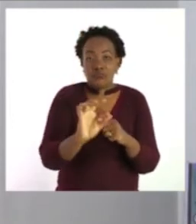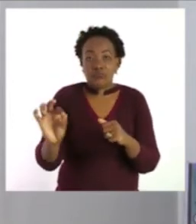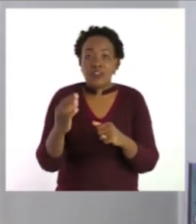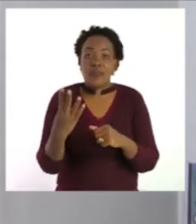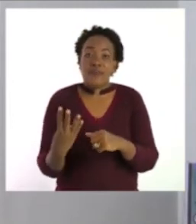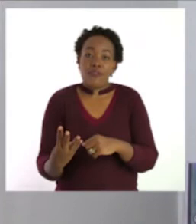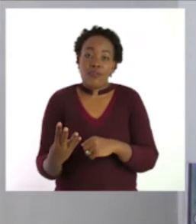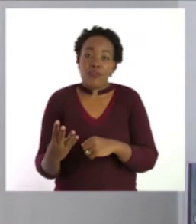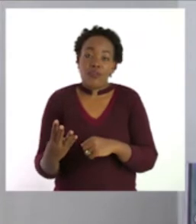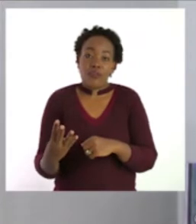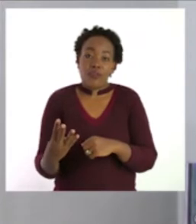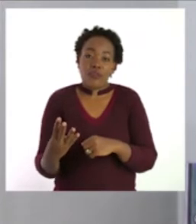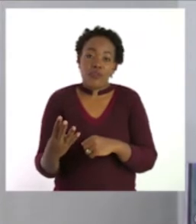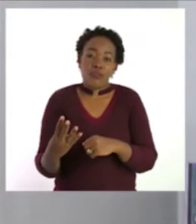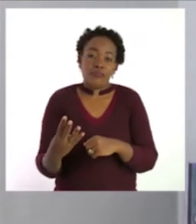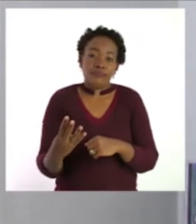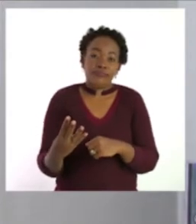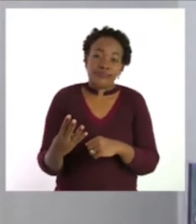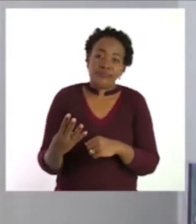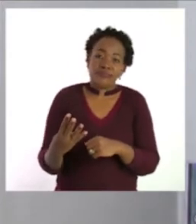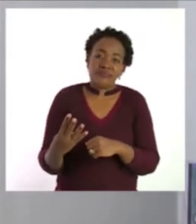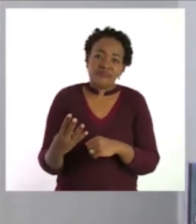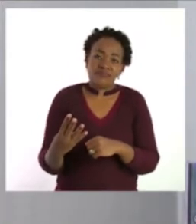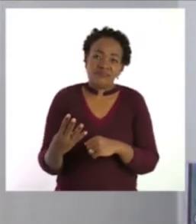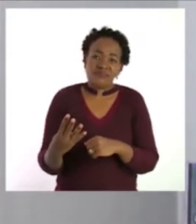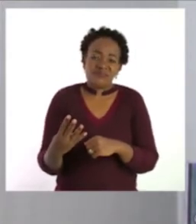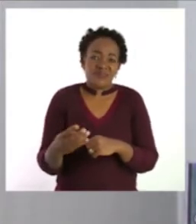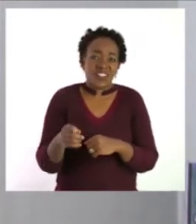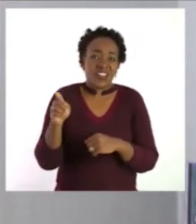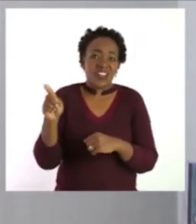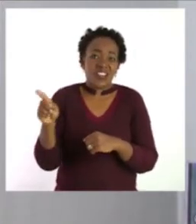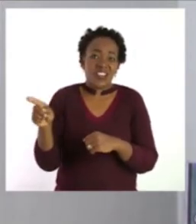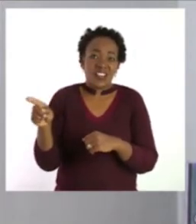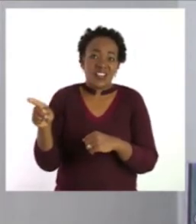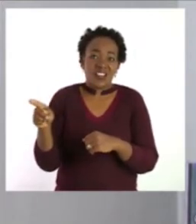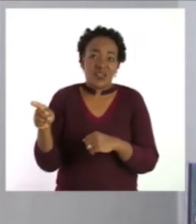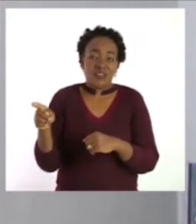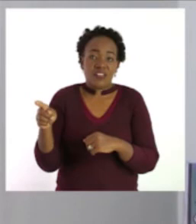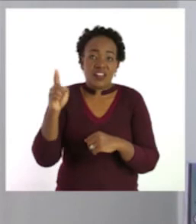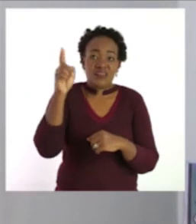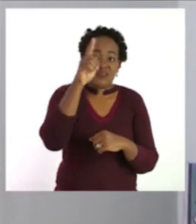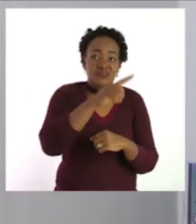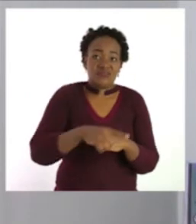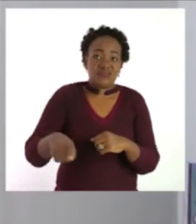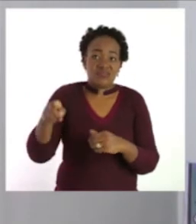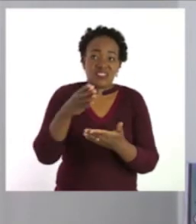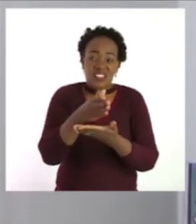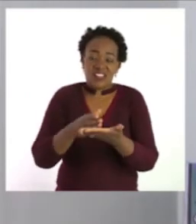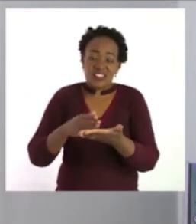Okay. Then, this pizza is cut into eight